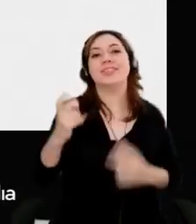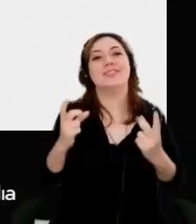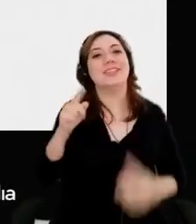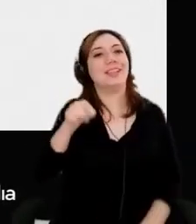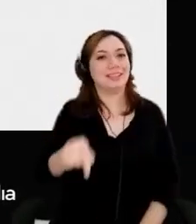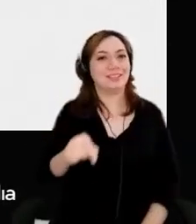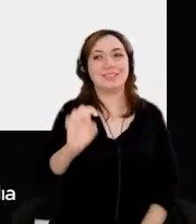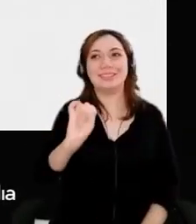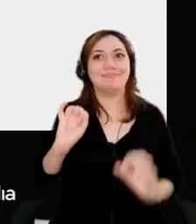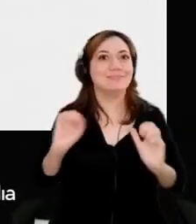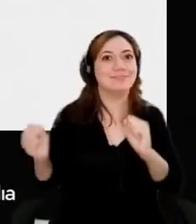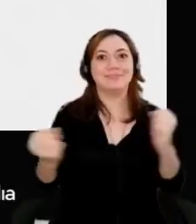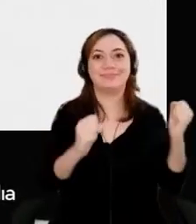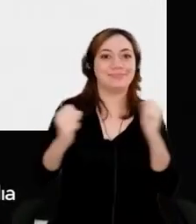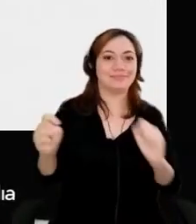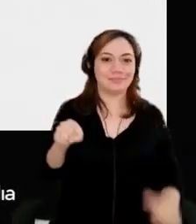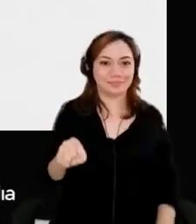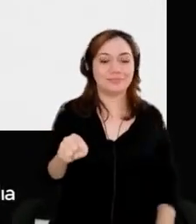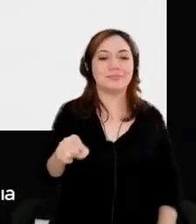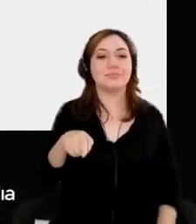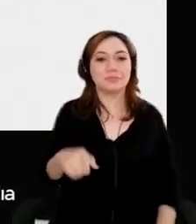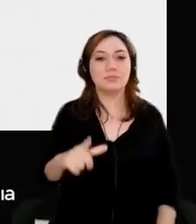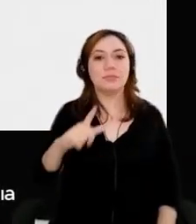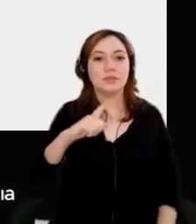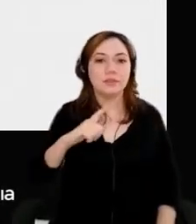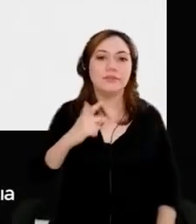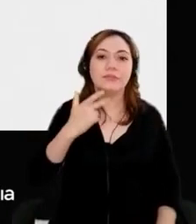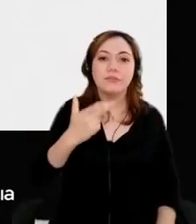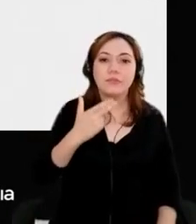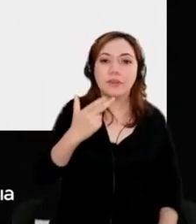And, you know, they say that fail often and fail fast.